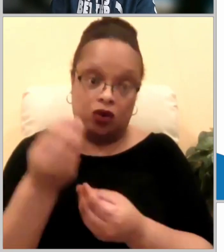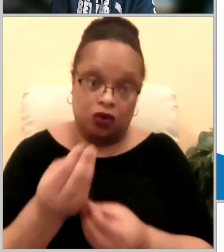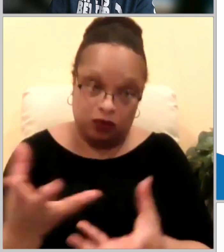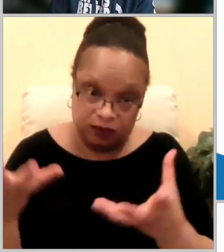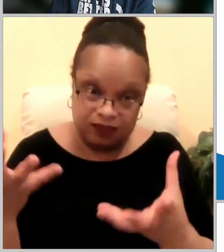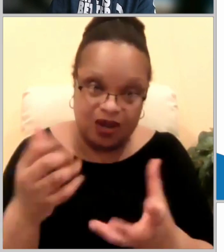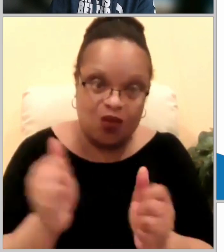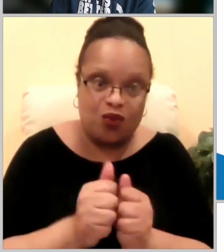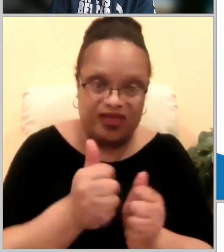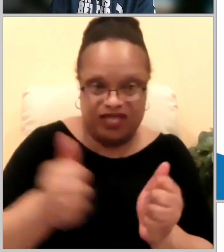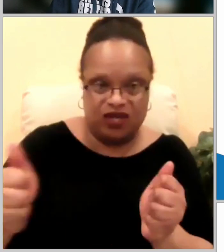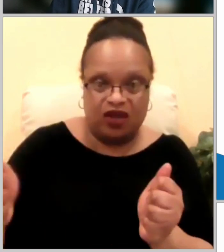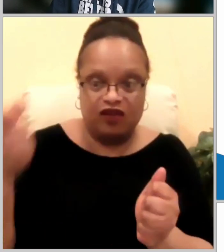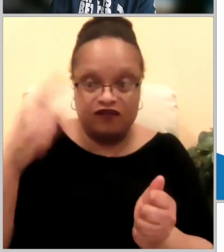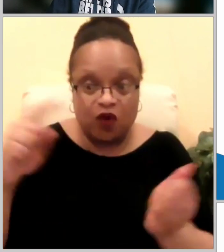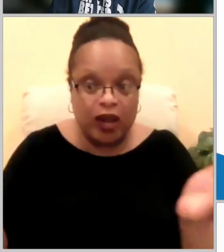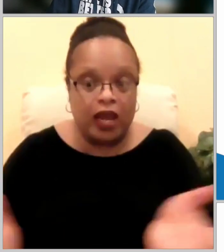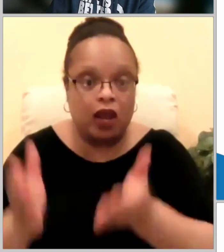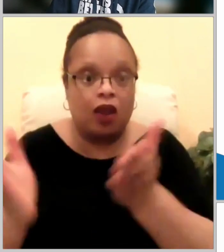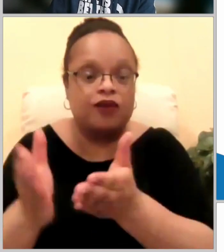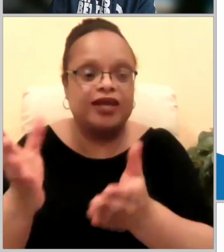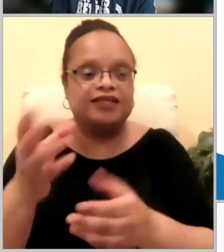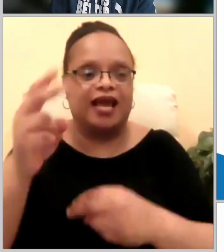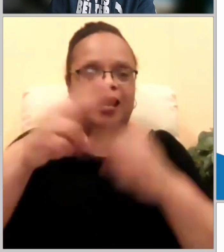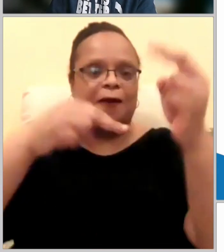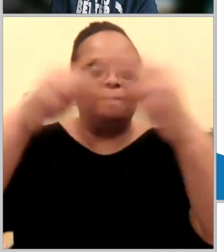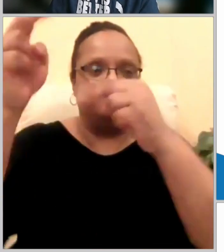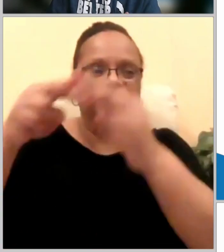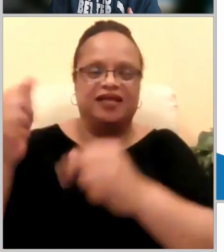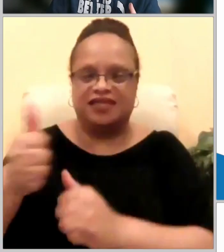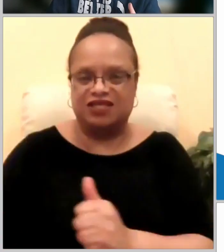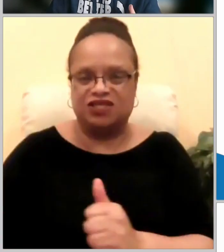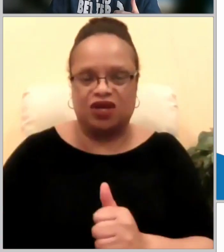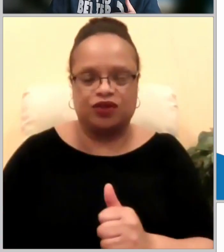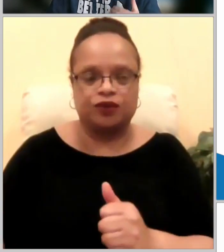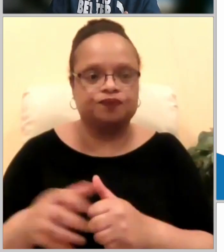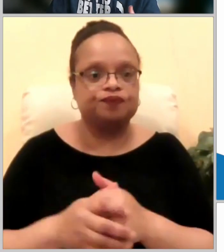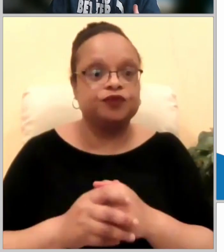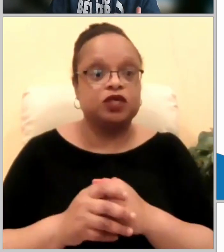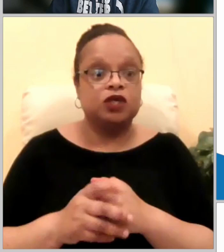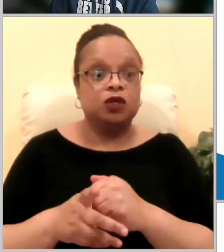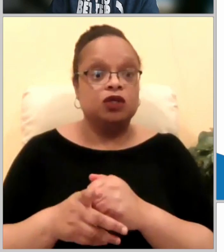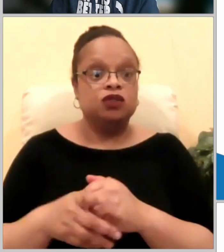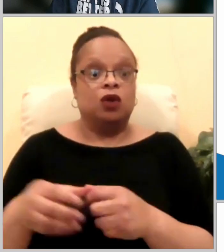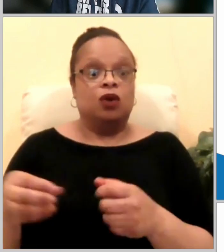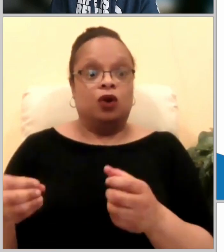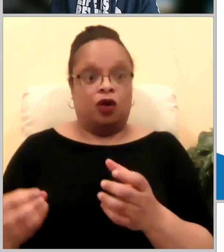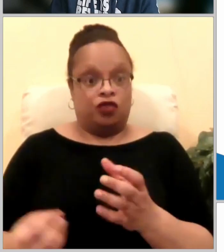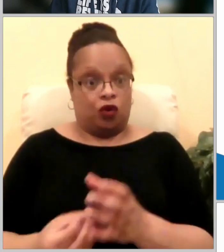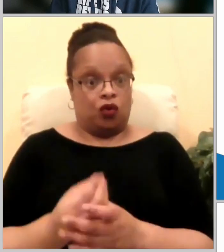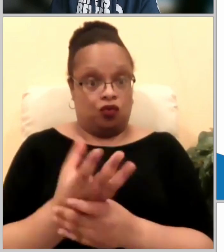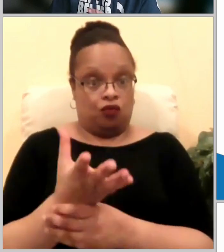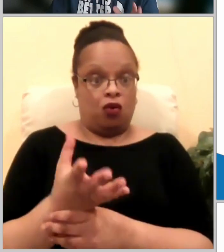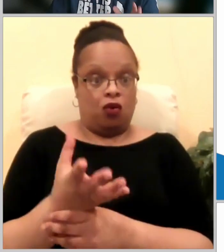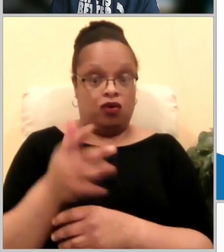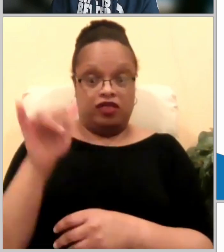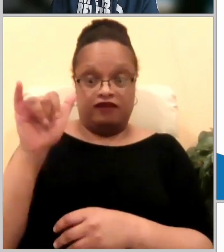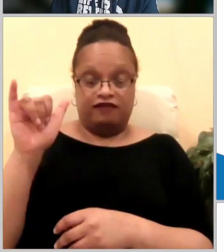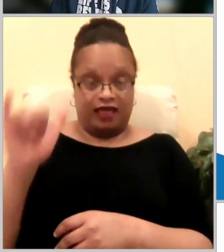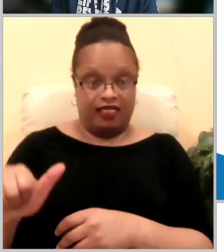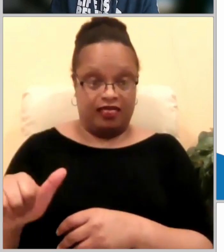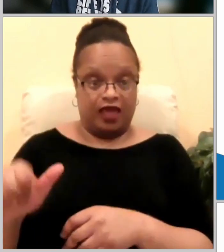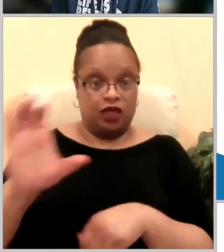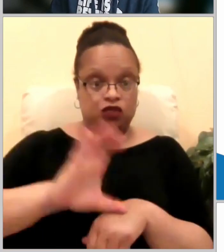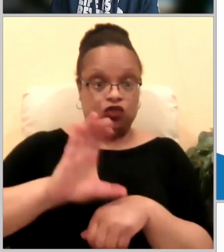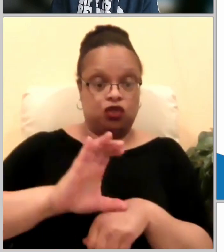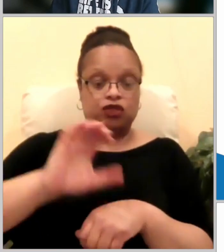and build each other up now the news about the growth of this mixed church in antioch could not be held